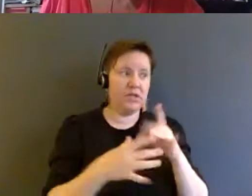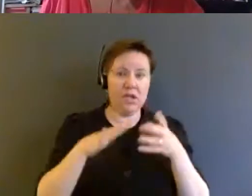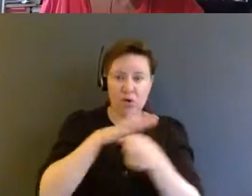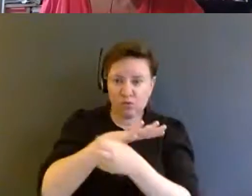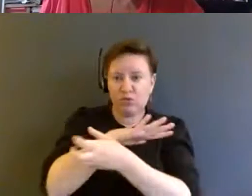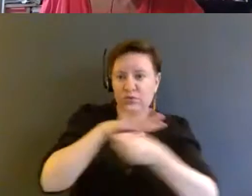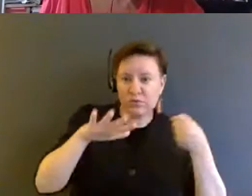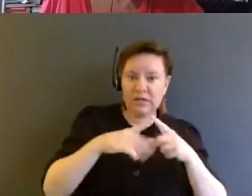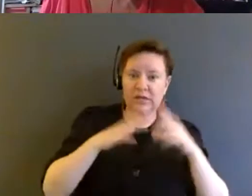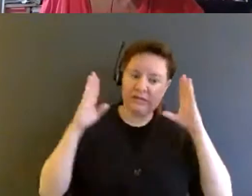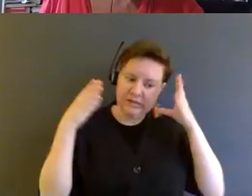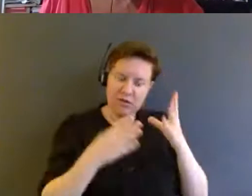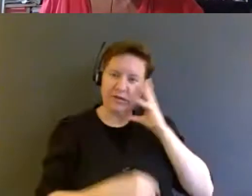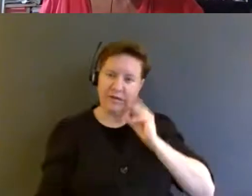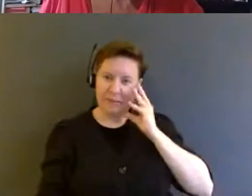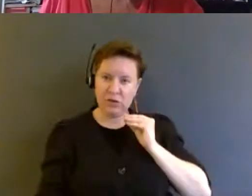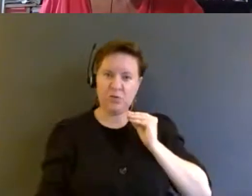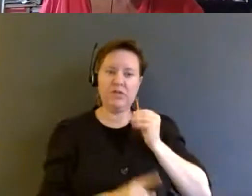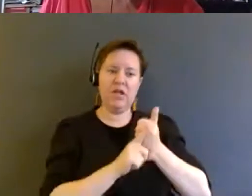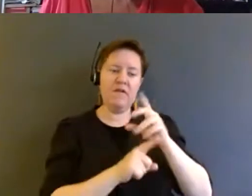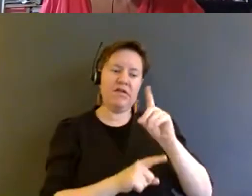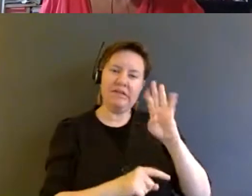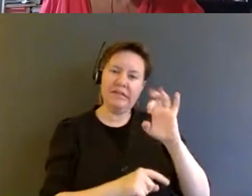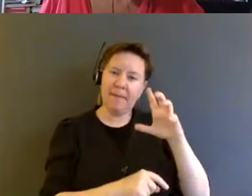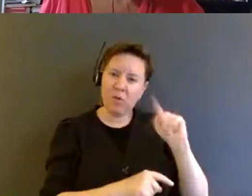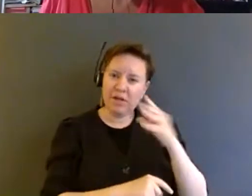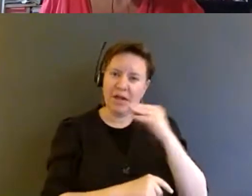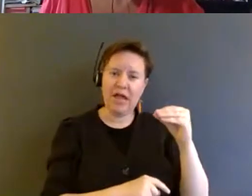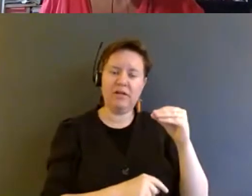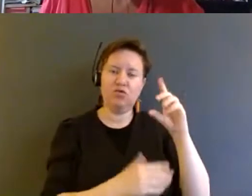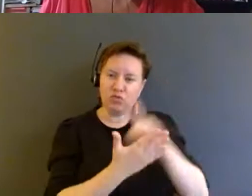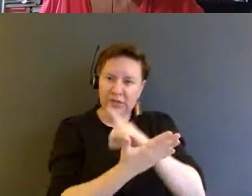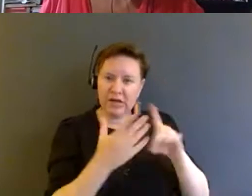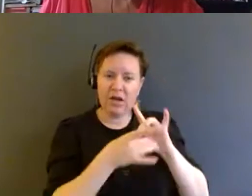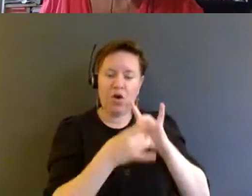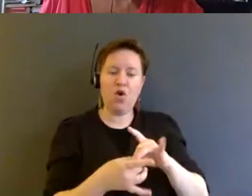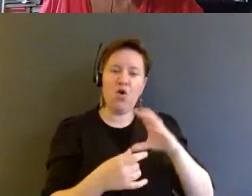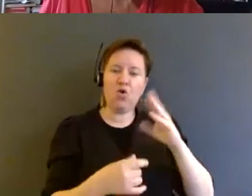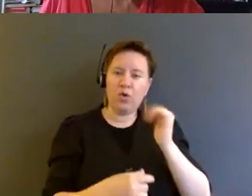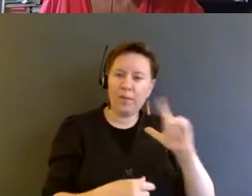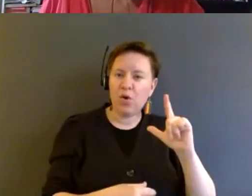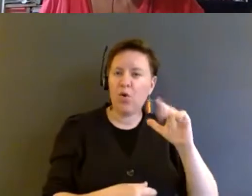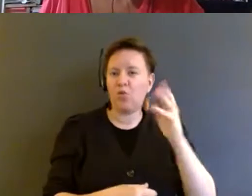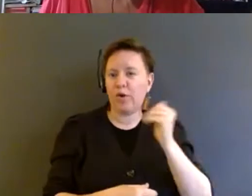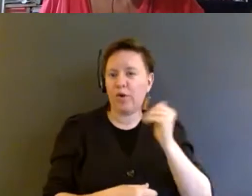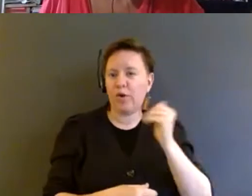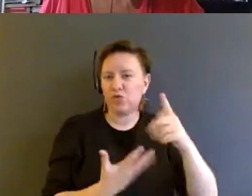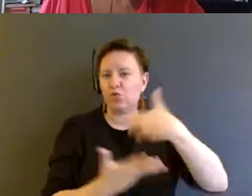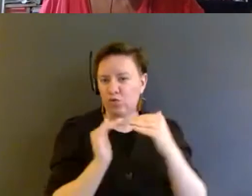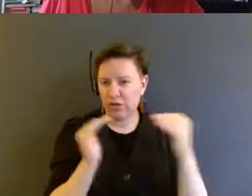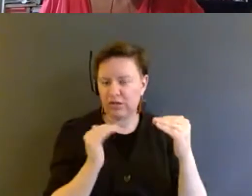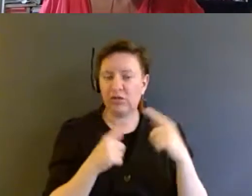experiences of disablement and ableism in criminal, racial, and social justice movements, to understand